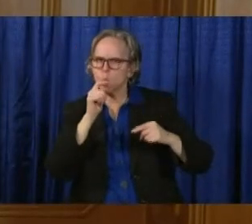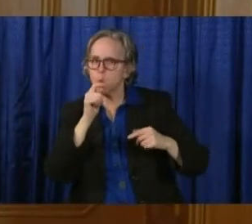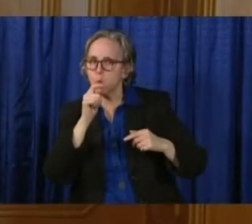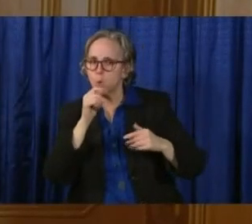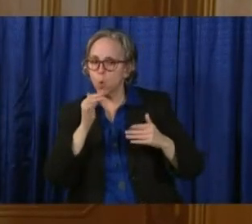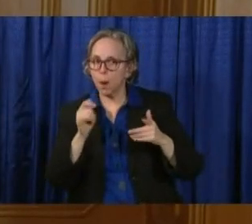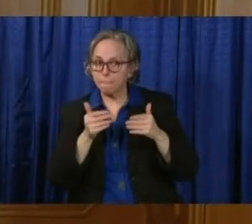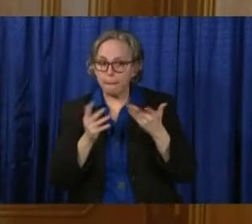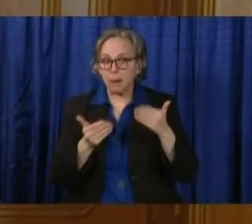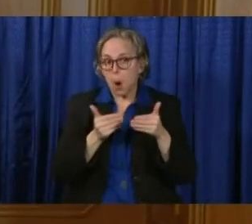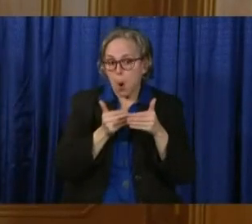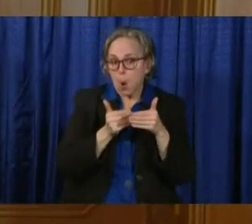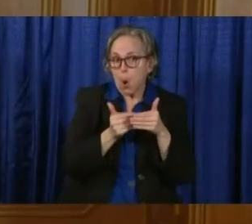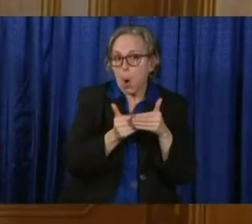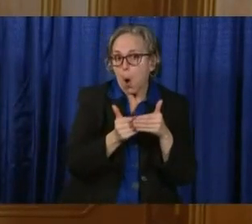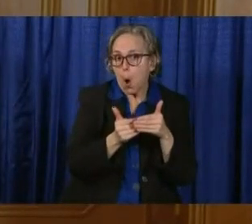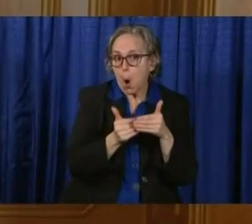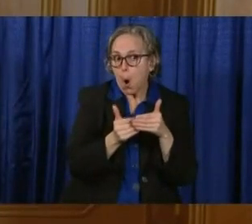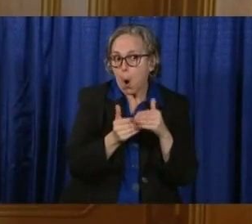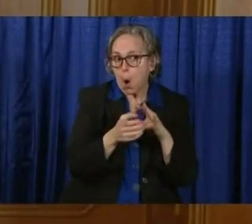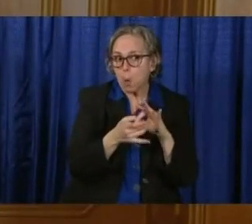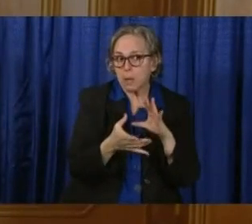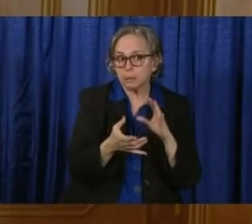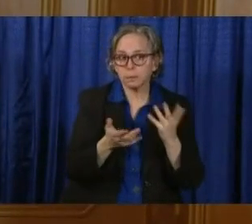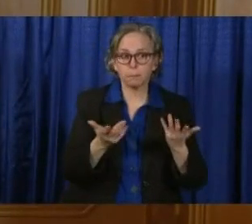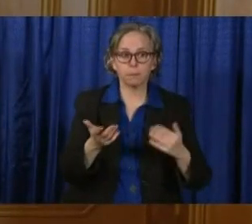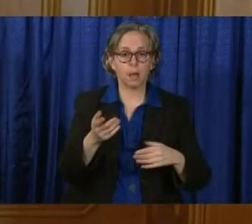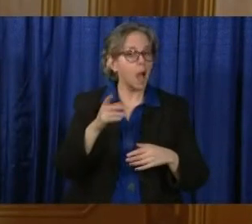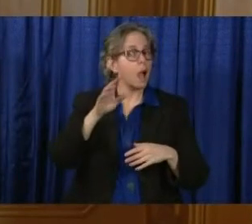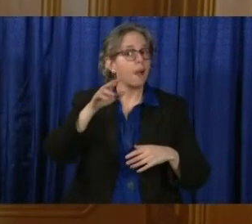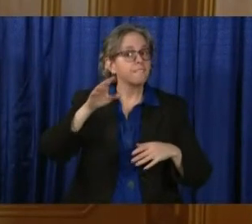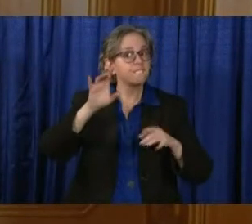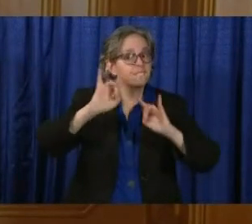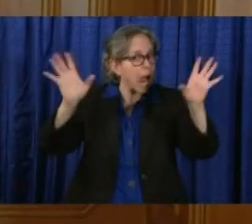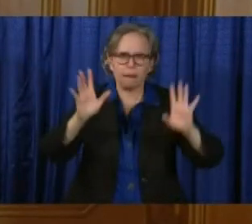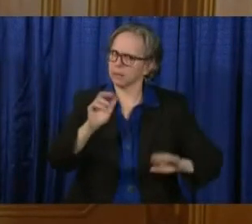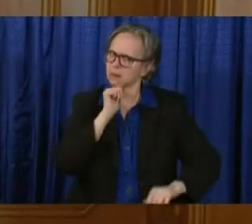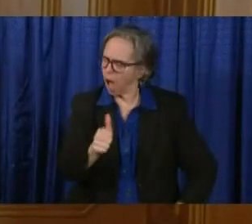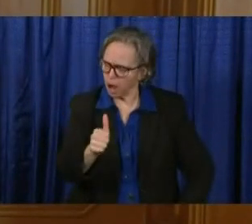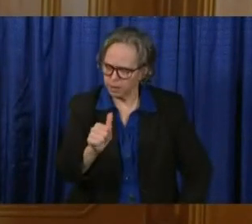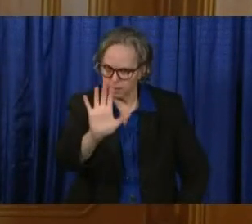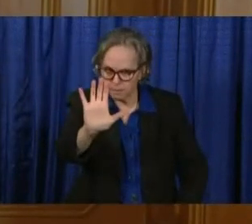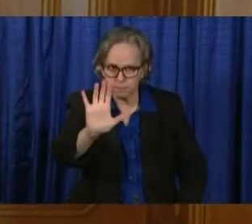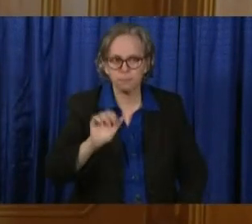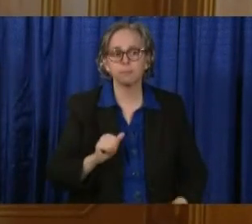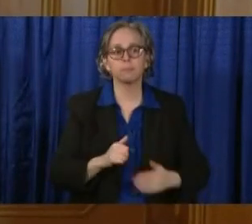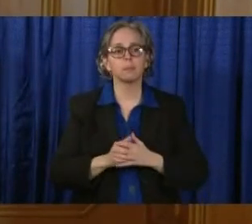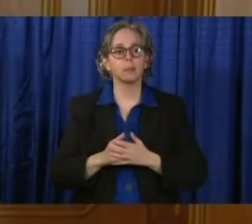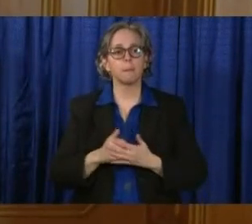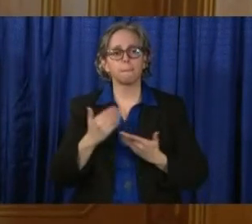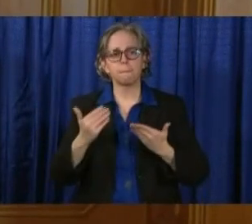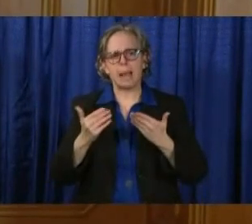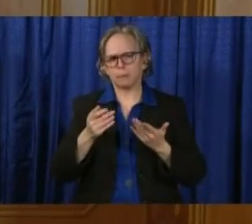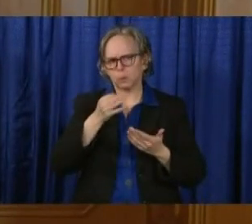who's in for a nonviolent offense, and who might be getting close to release anyway.